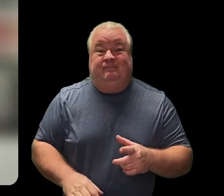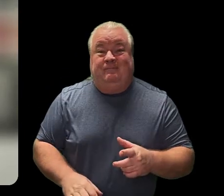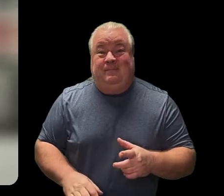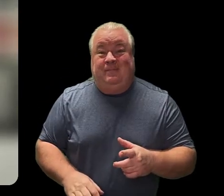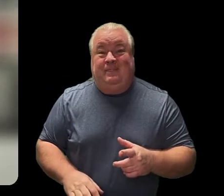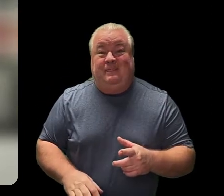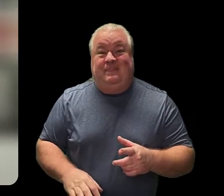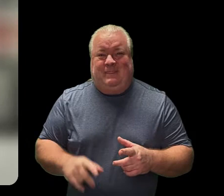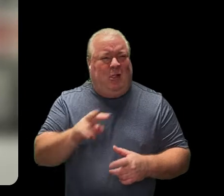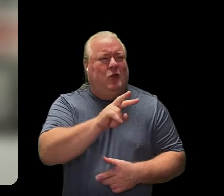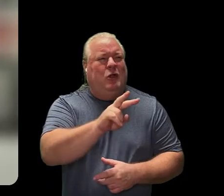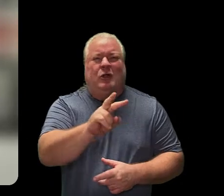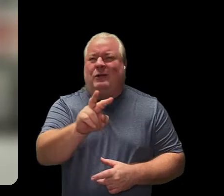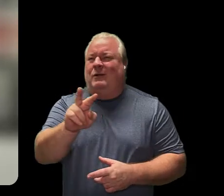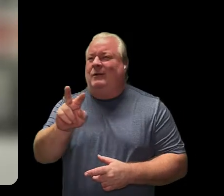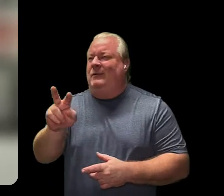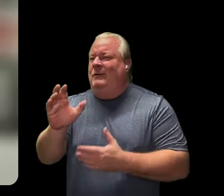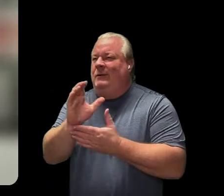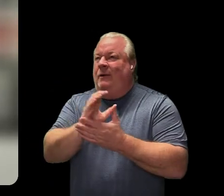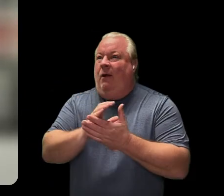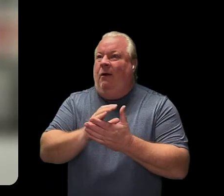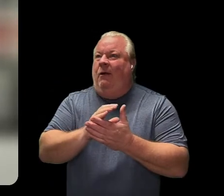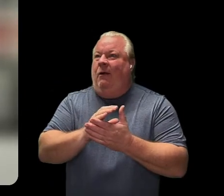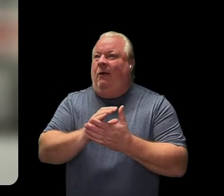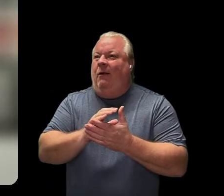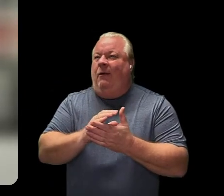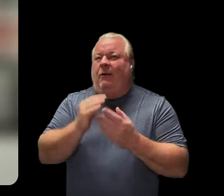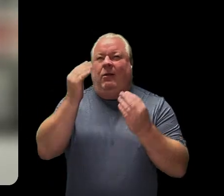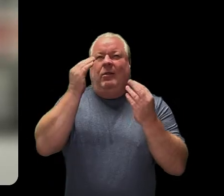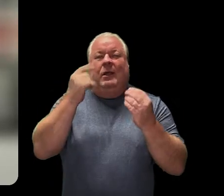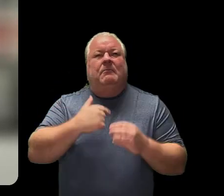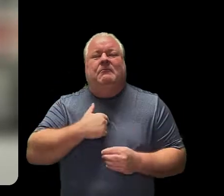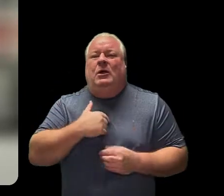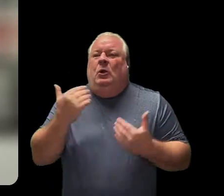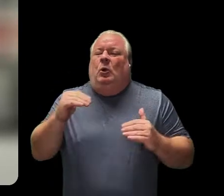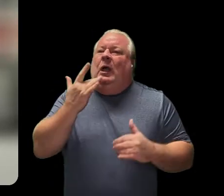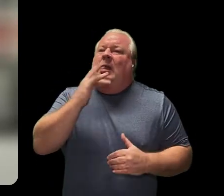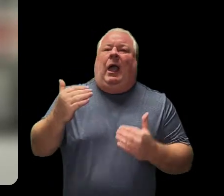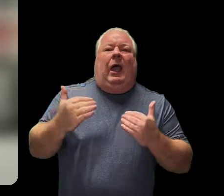Now, look around and find one thing that you're grateful for.